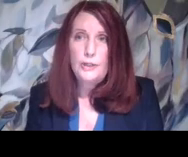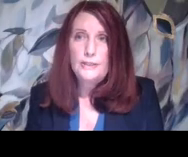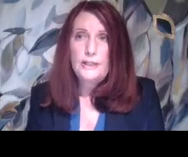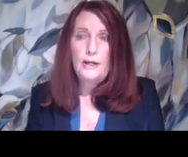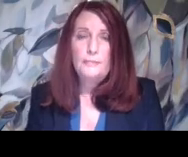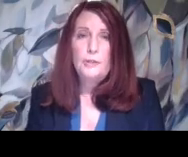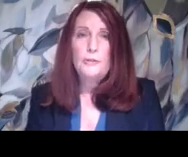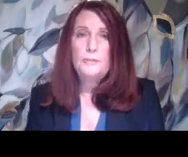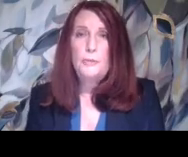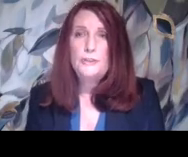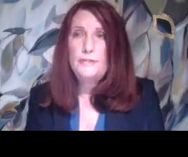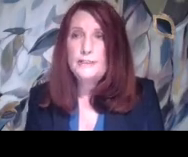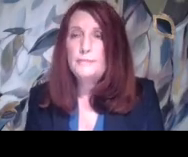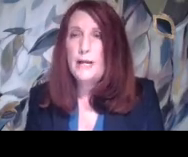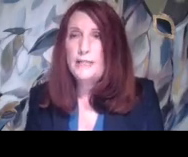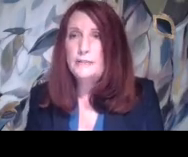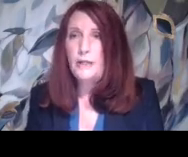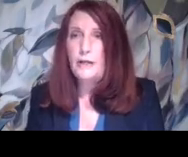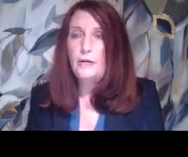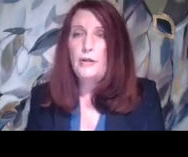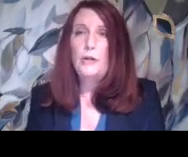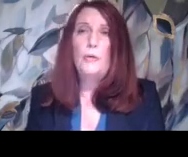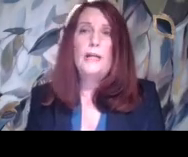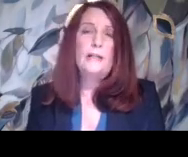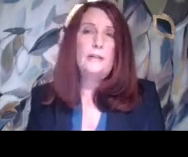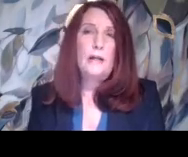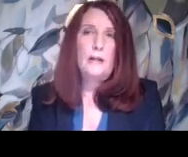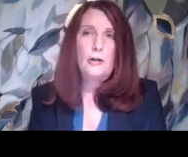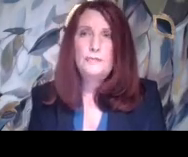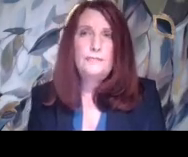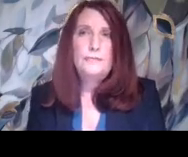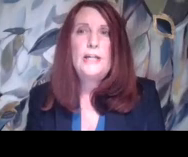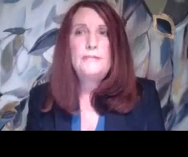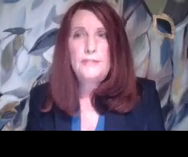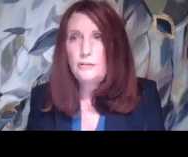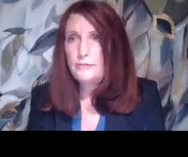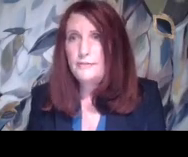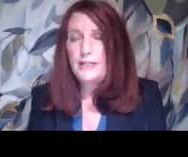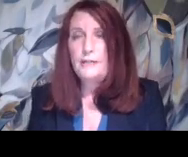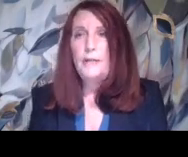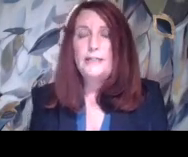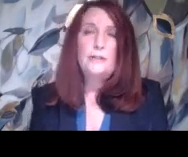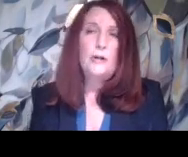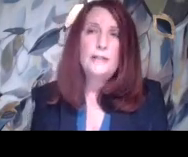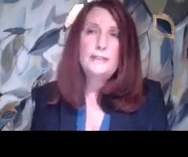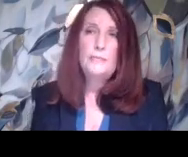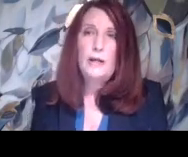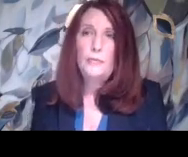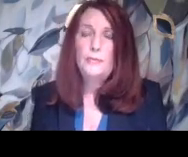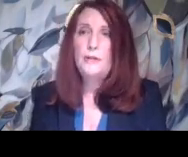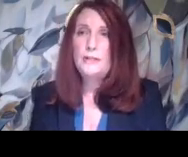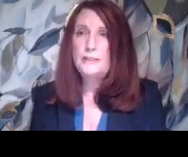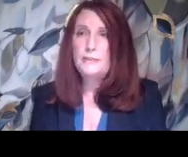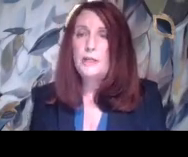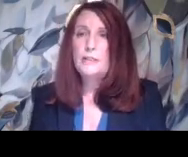that would, uh, you know, sports events might, uh, you know, like a, a large trek and field event might cause some,